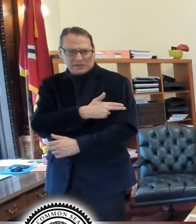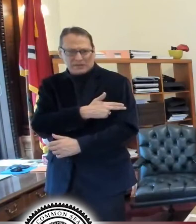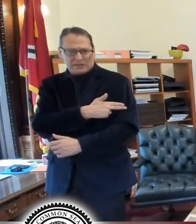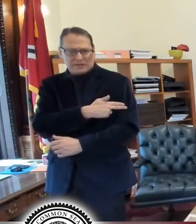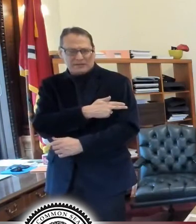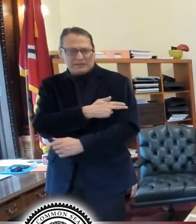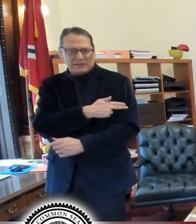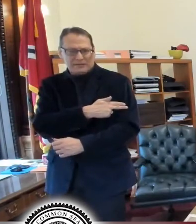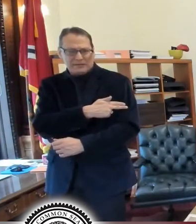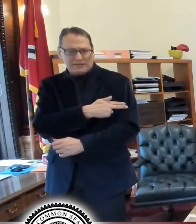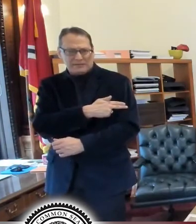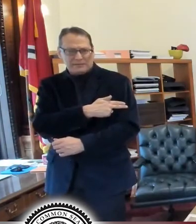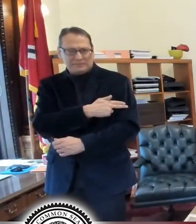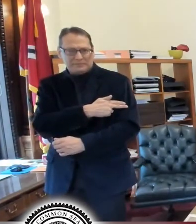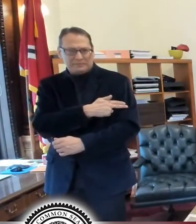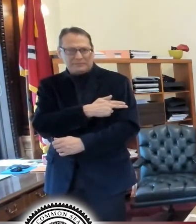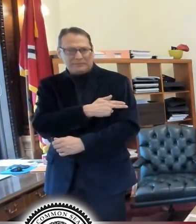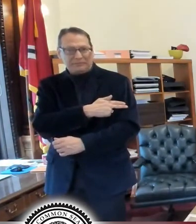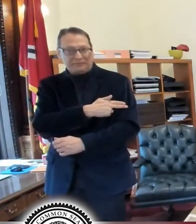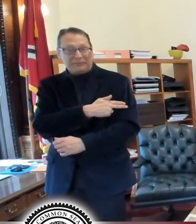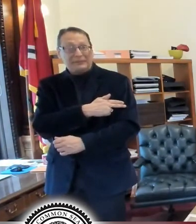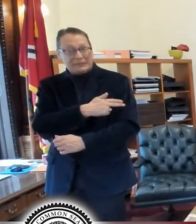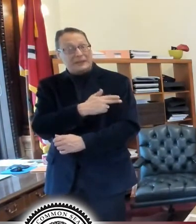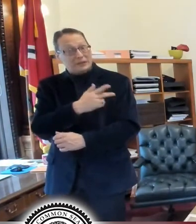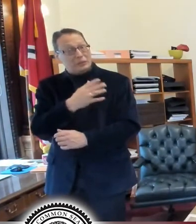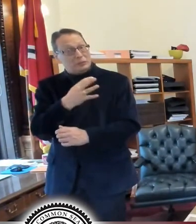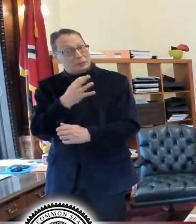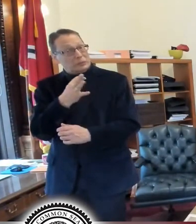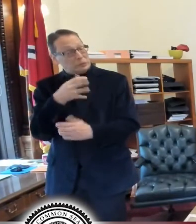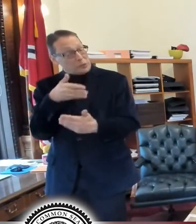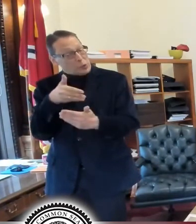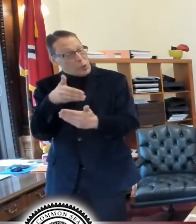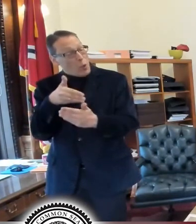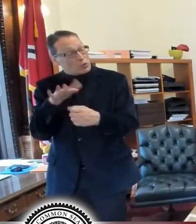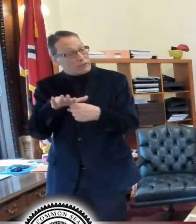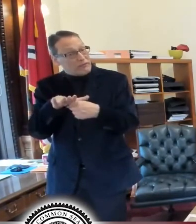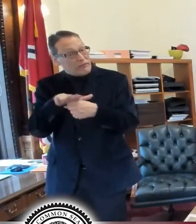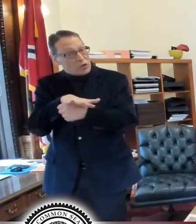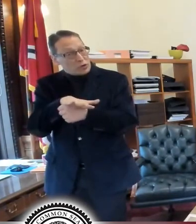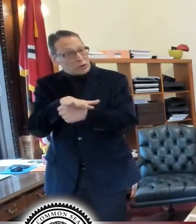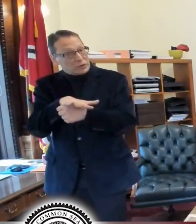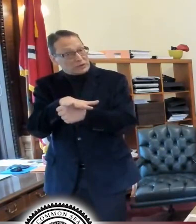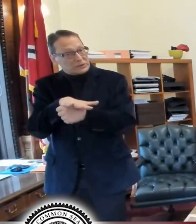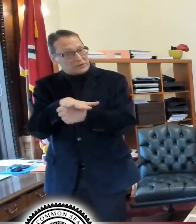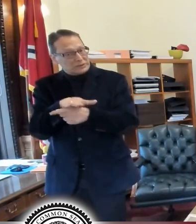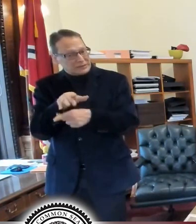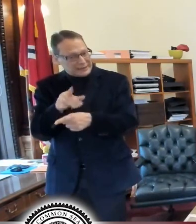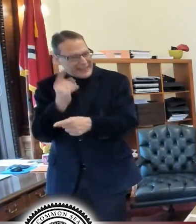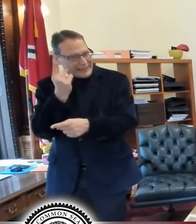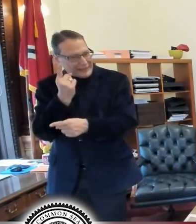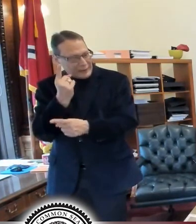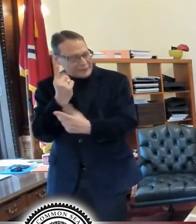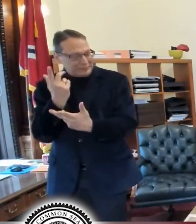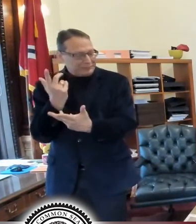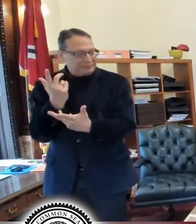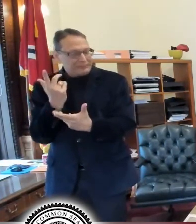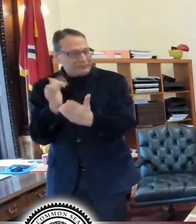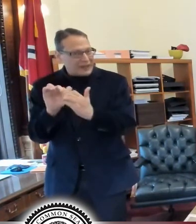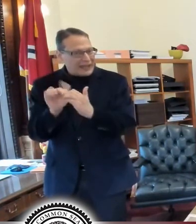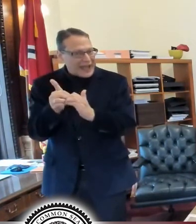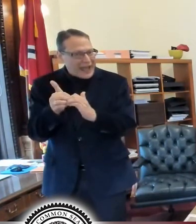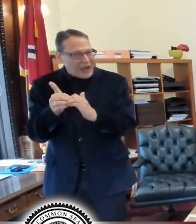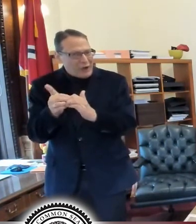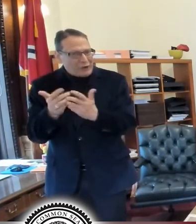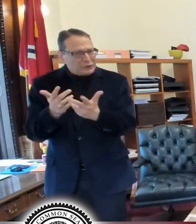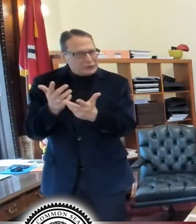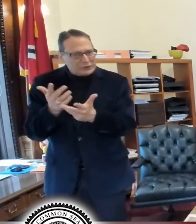tempting their capacity. And so they're having to think about, um, how they preserve